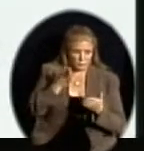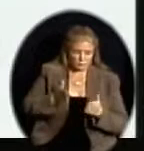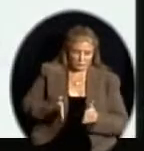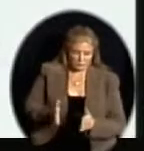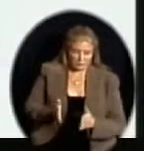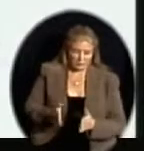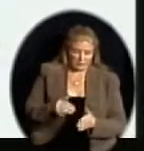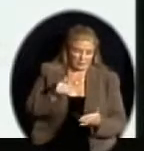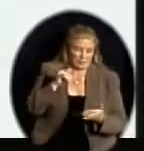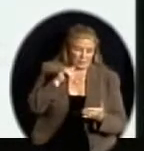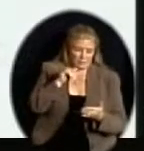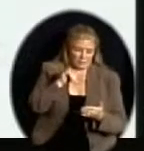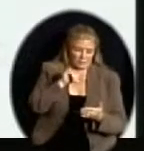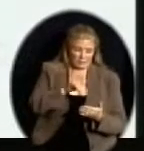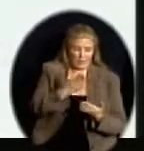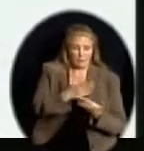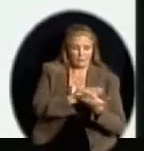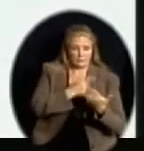major projects that we tackled.